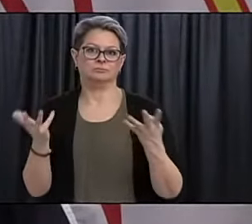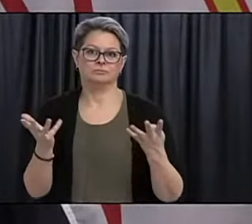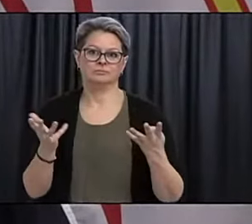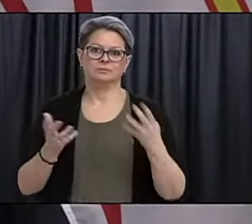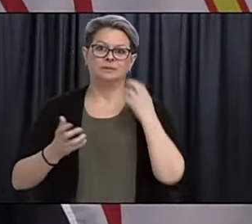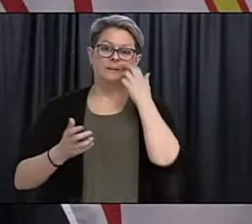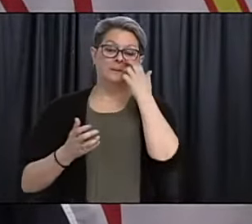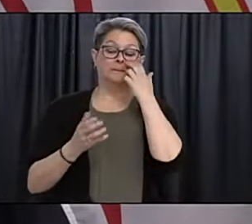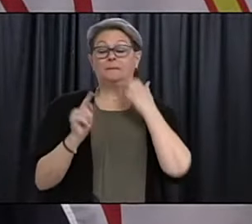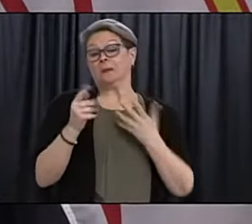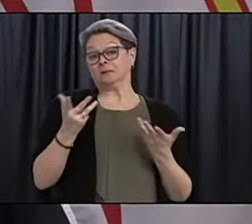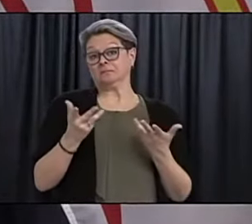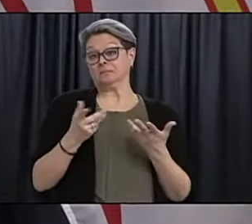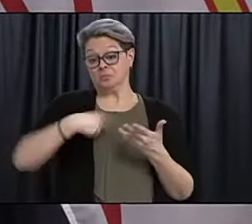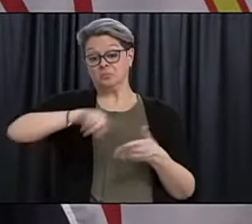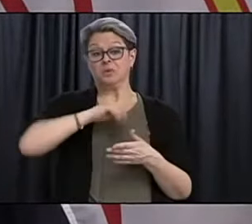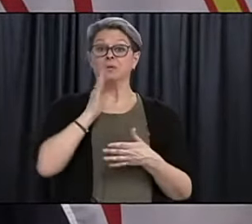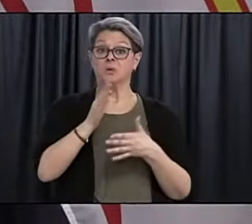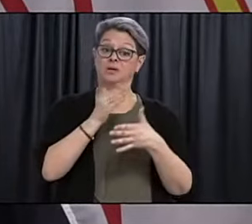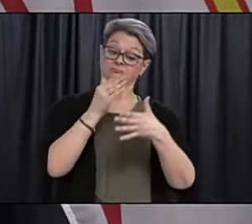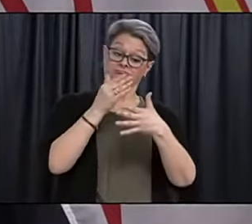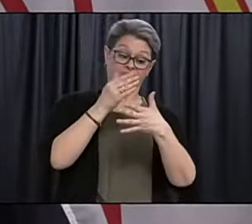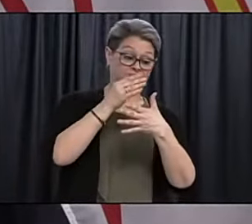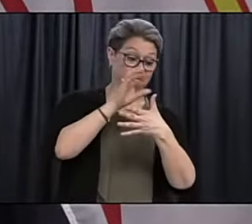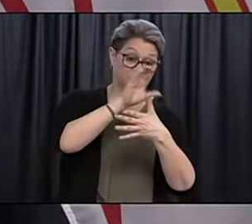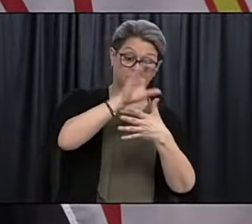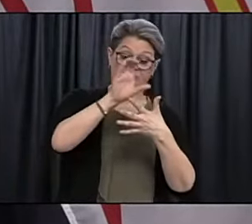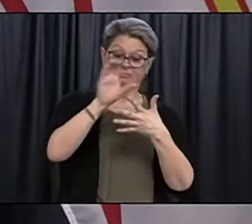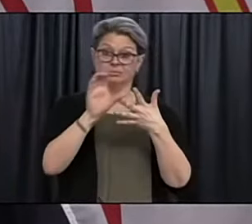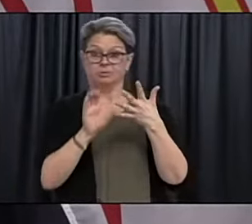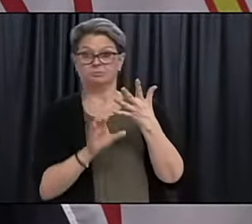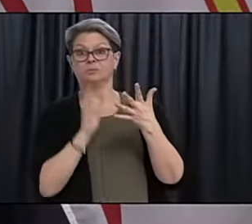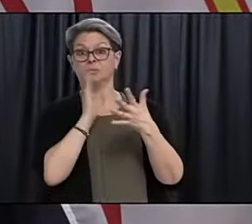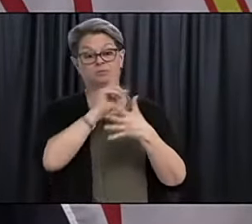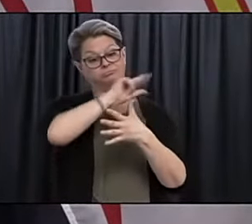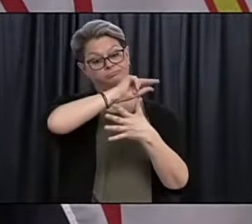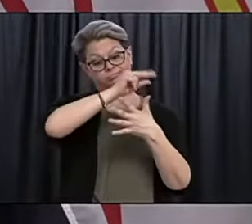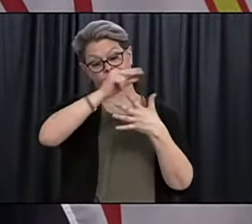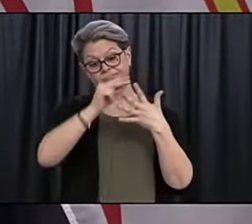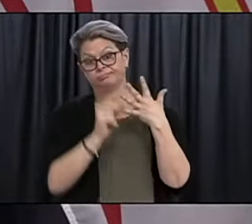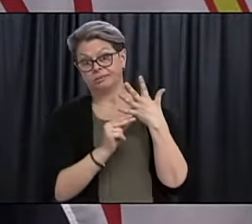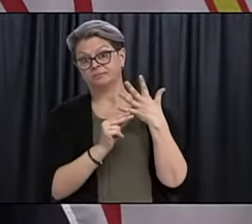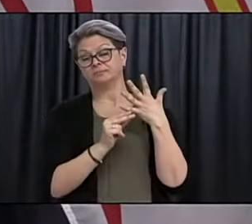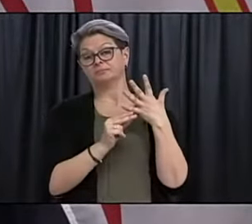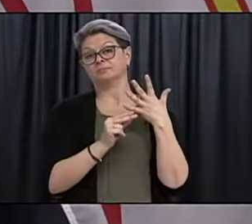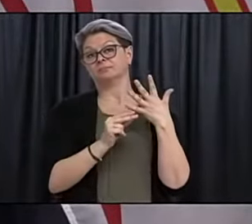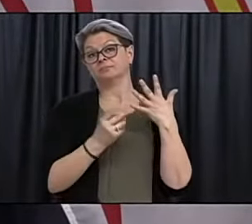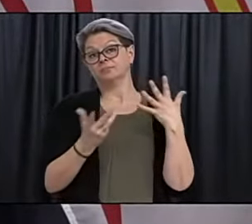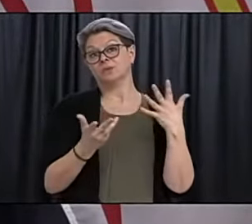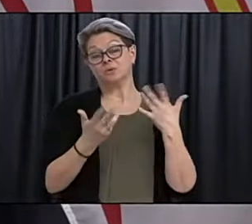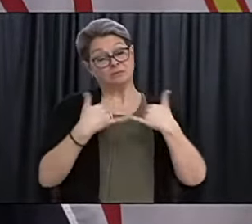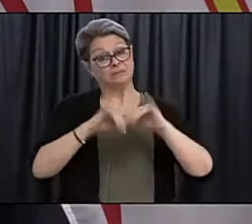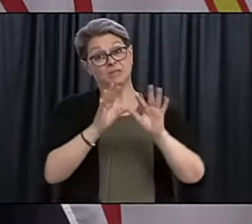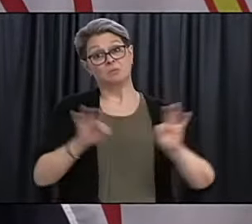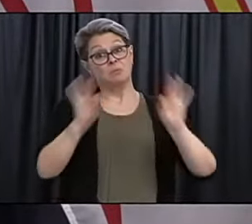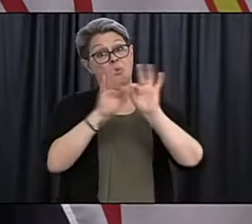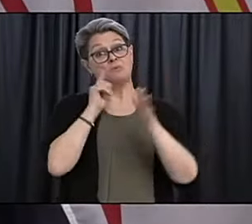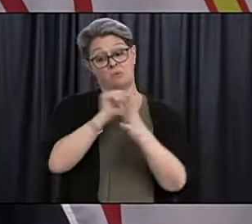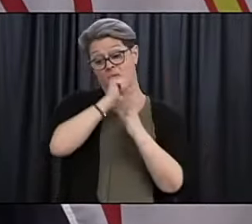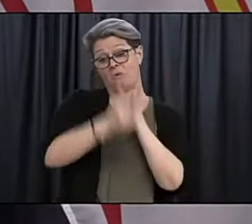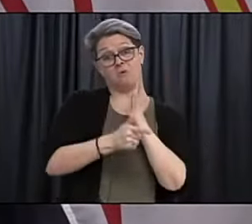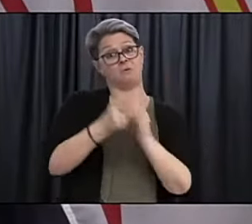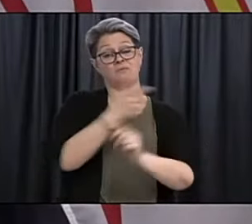would like to work through our priority groups and get those people vaccinated. We've said it's important for them to be vaccinated and it's still important for them to be